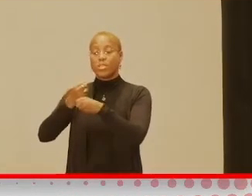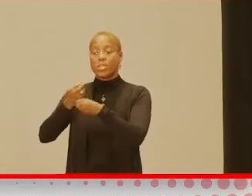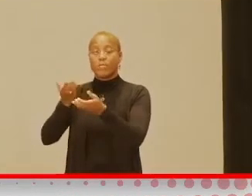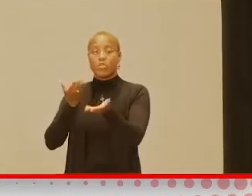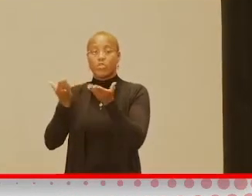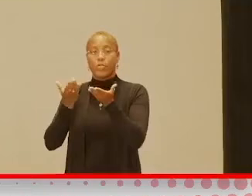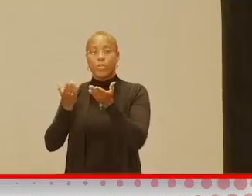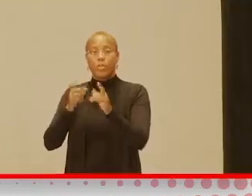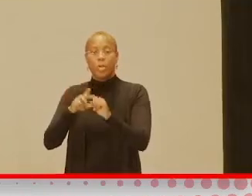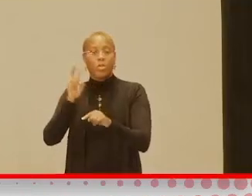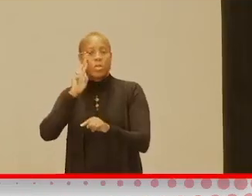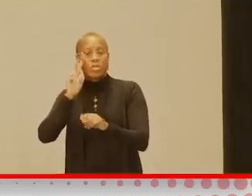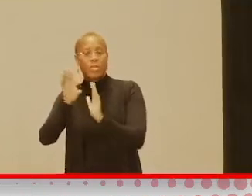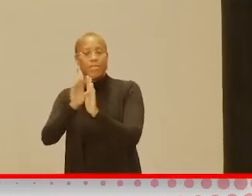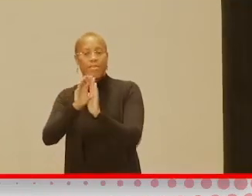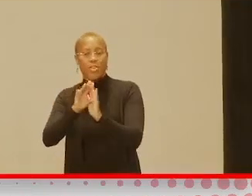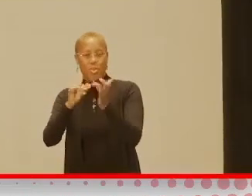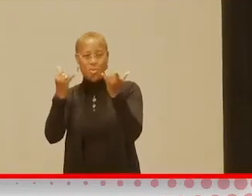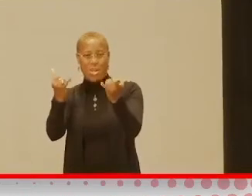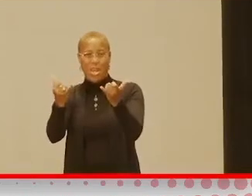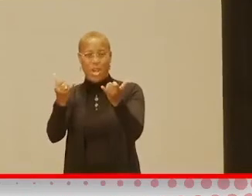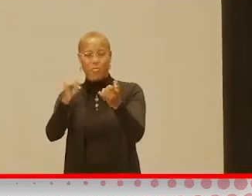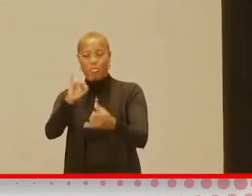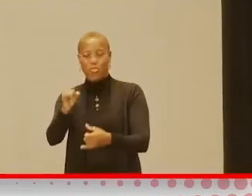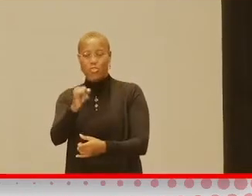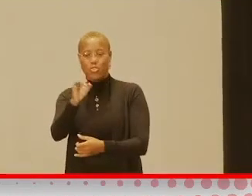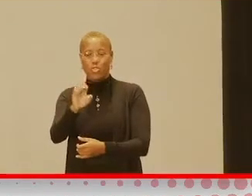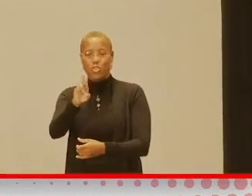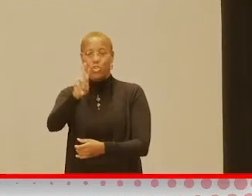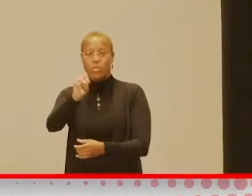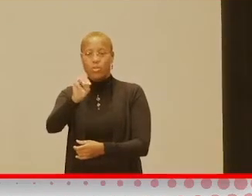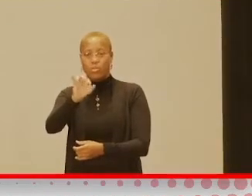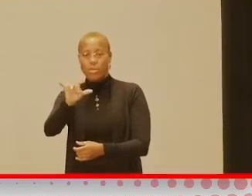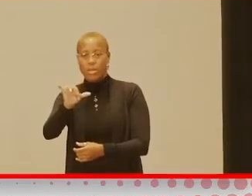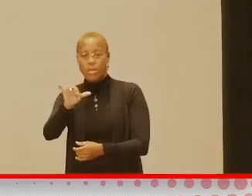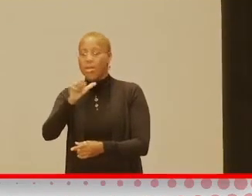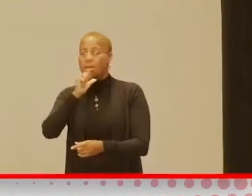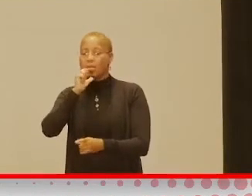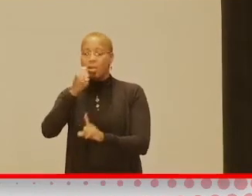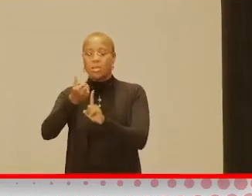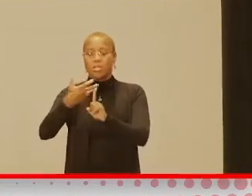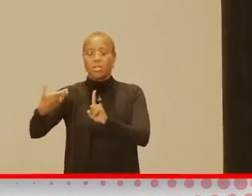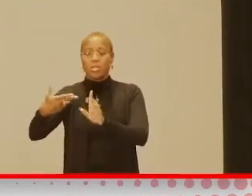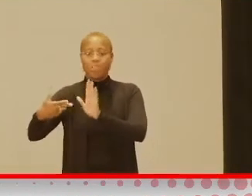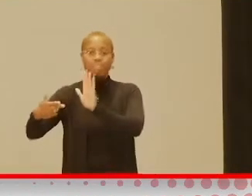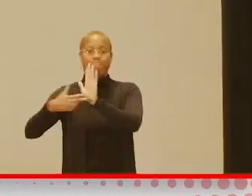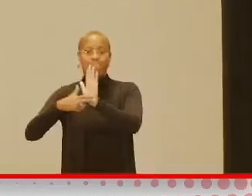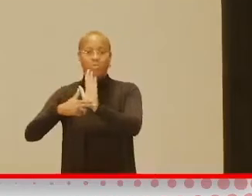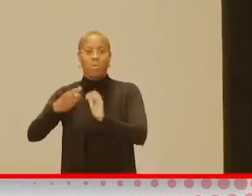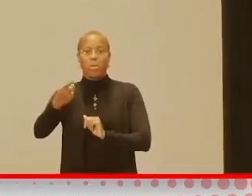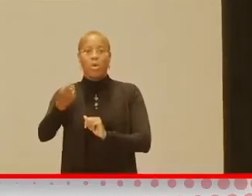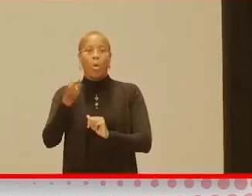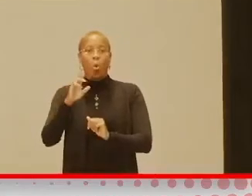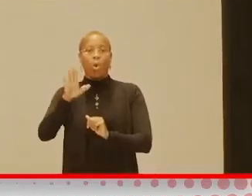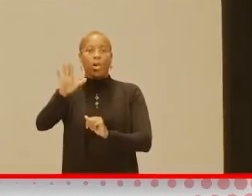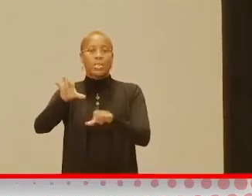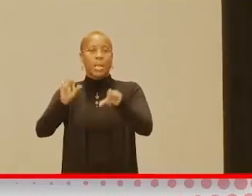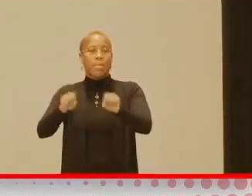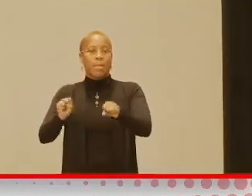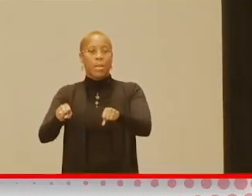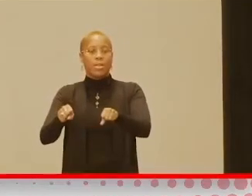as you saw in the video of Jeremy now, it does not define who he does or what he's capable of doing. So,